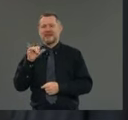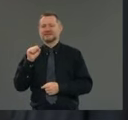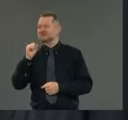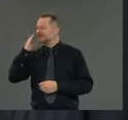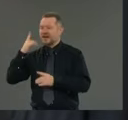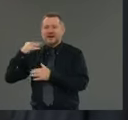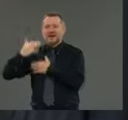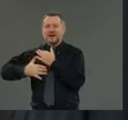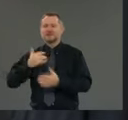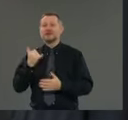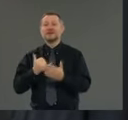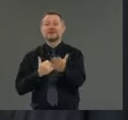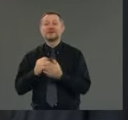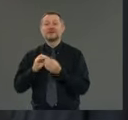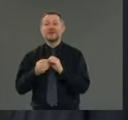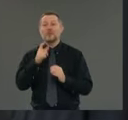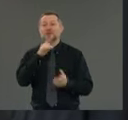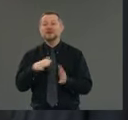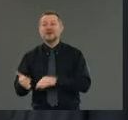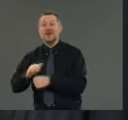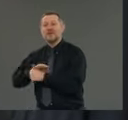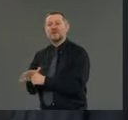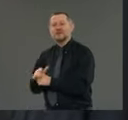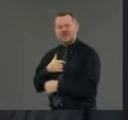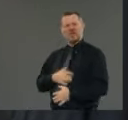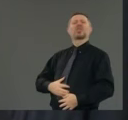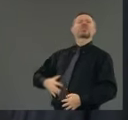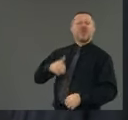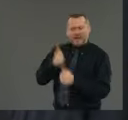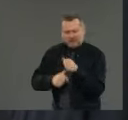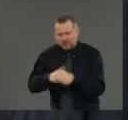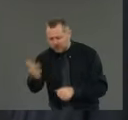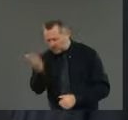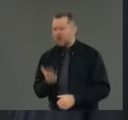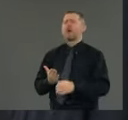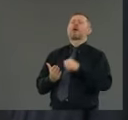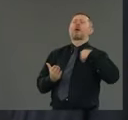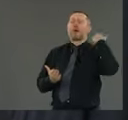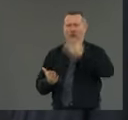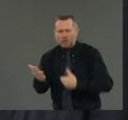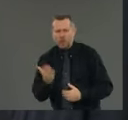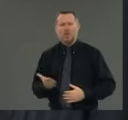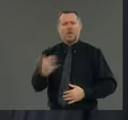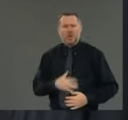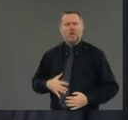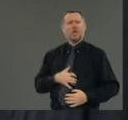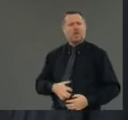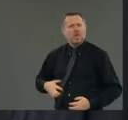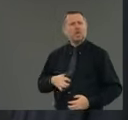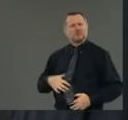the death total from coronavirus. I would physically get sick to my stomach.